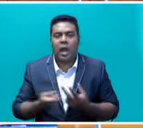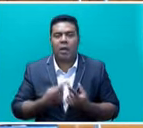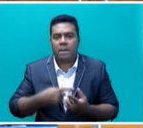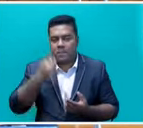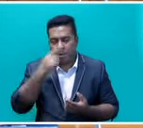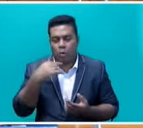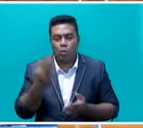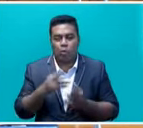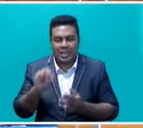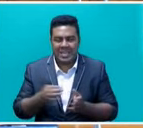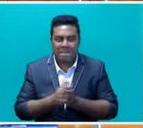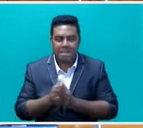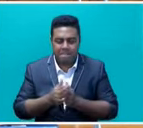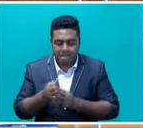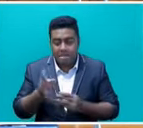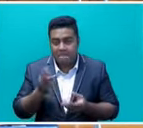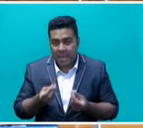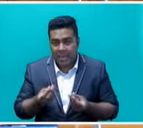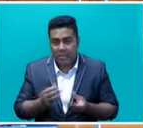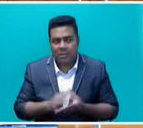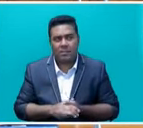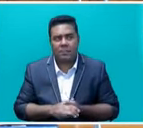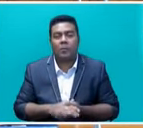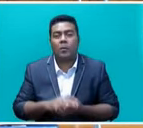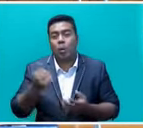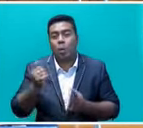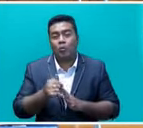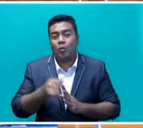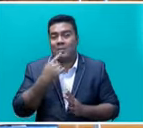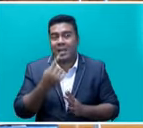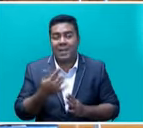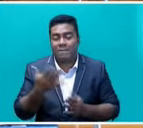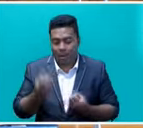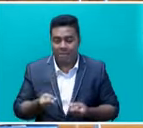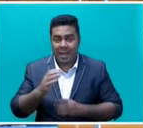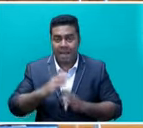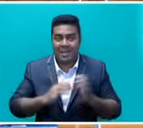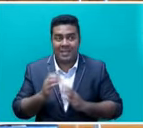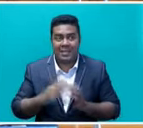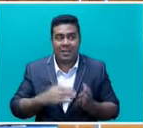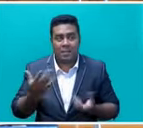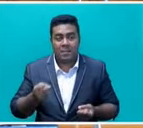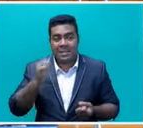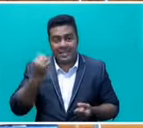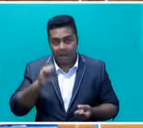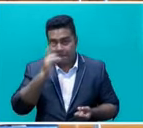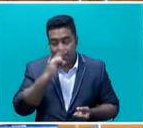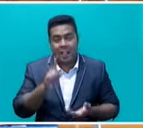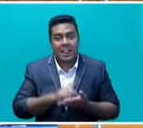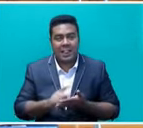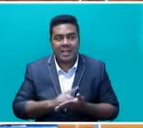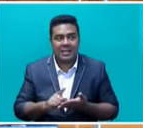do deserve it to get that assistance. We're also saying that if we have the capacity, there may be still some people later